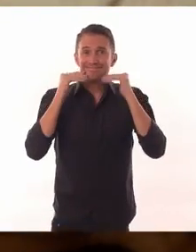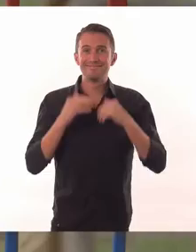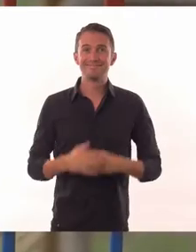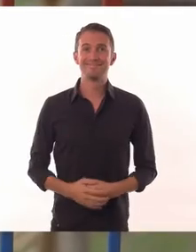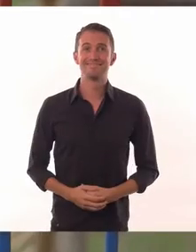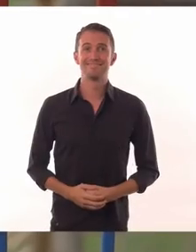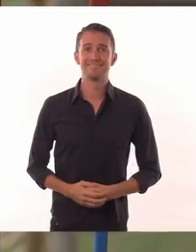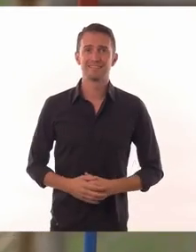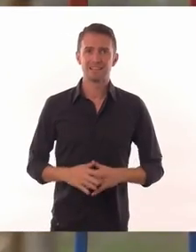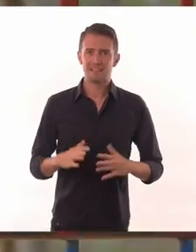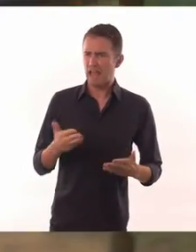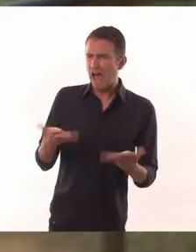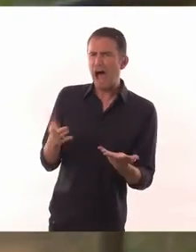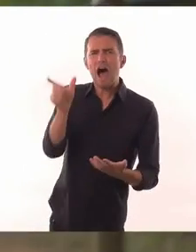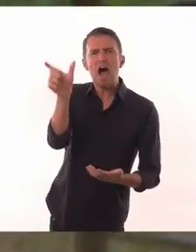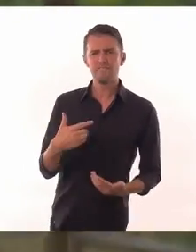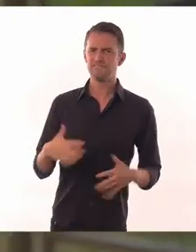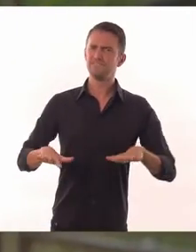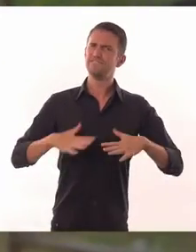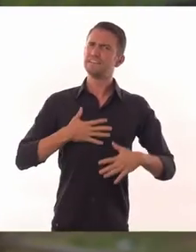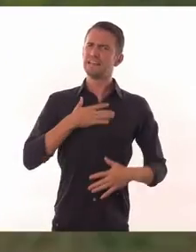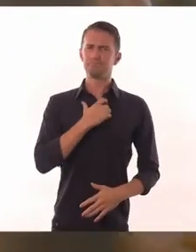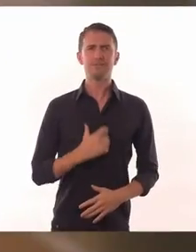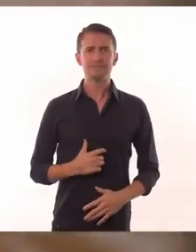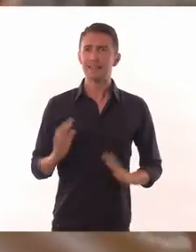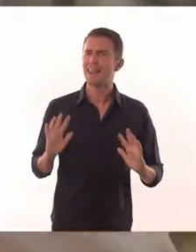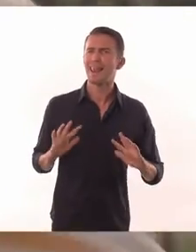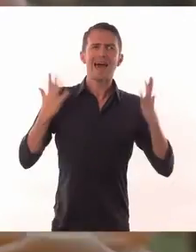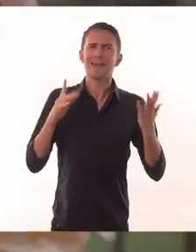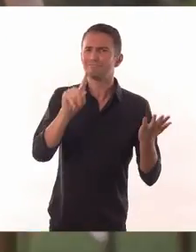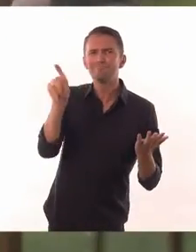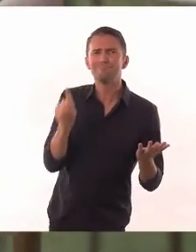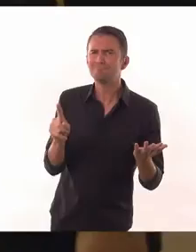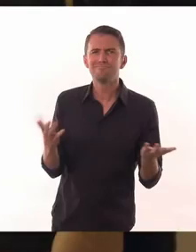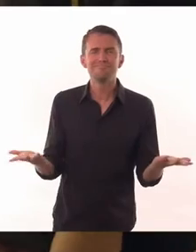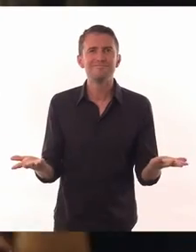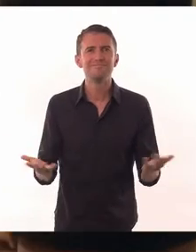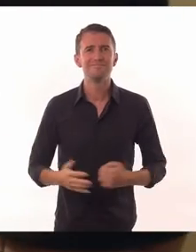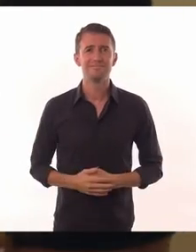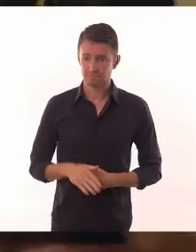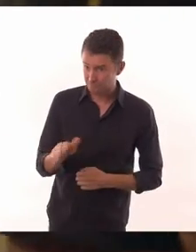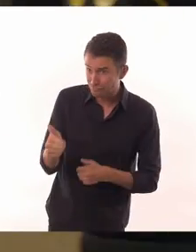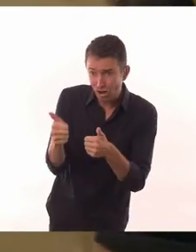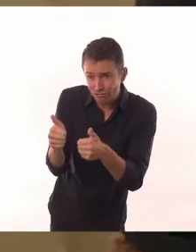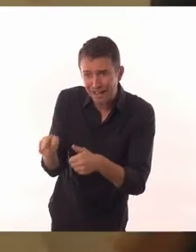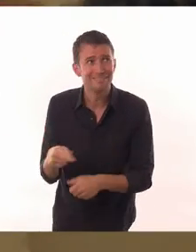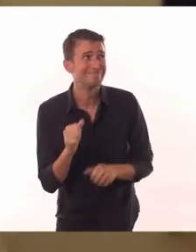How does it feel to be human? This life, what is this? I feel better.